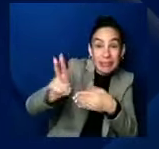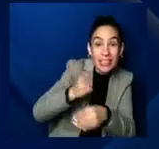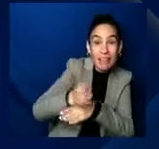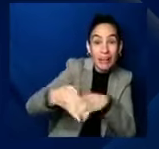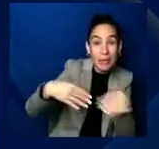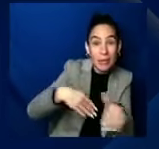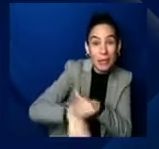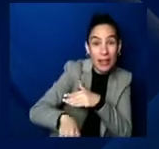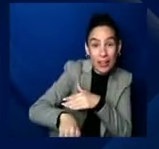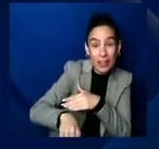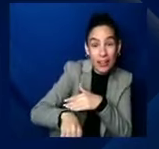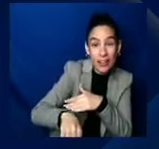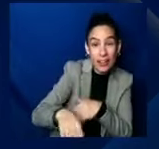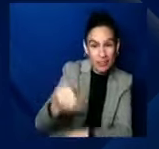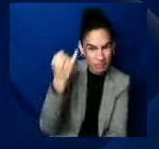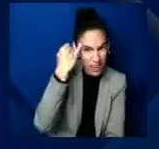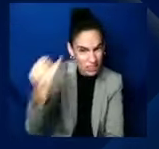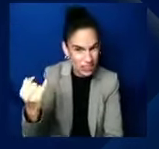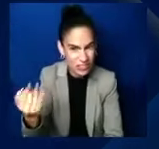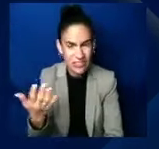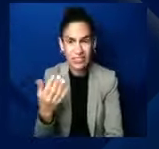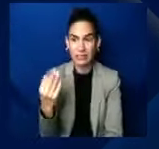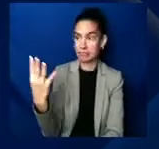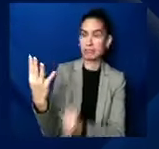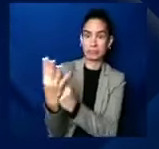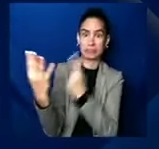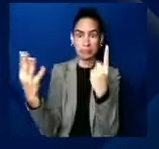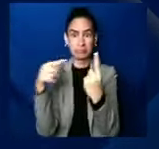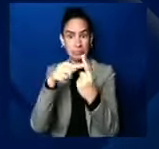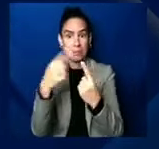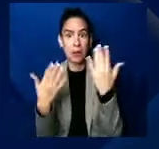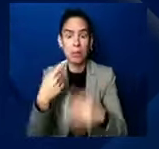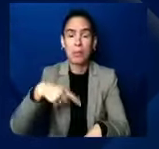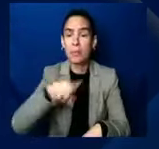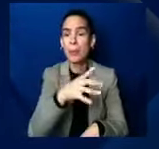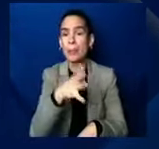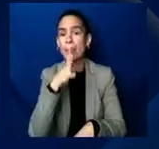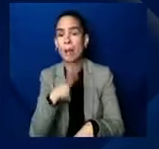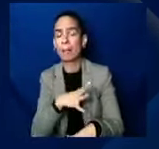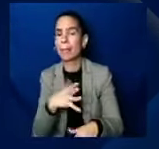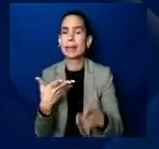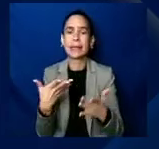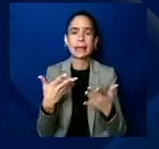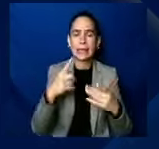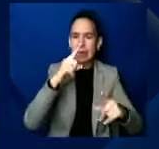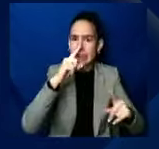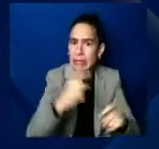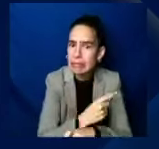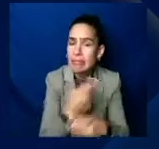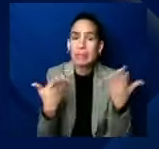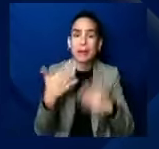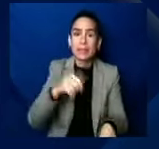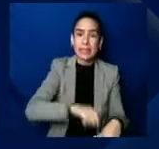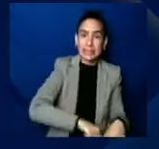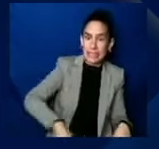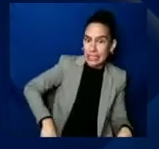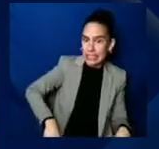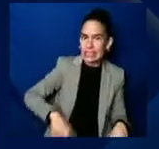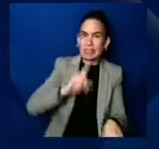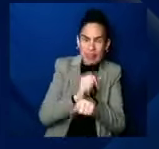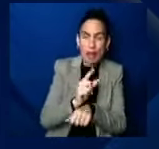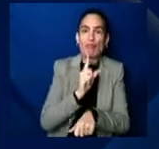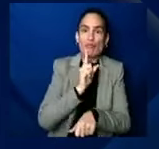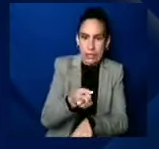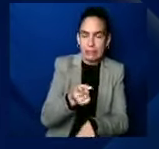complications, had even C-sections. C-sections are a real surgery, right? I, most of, uh, the, the,